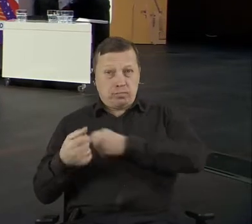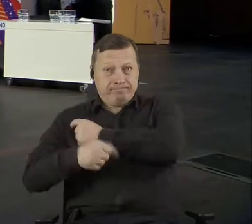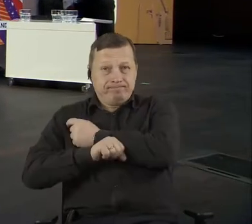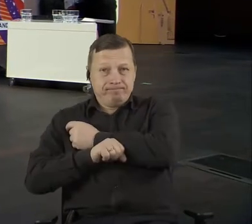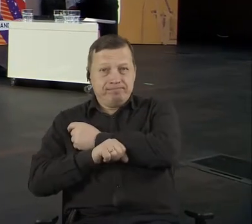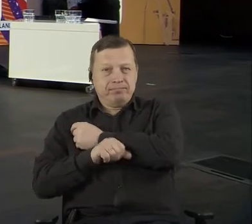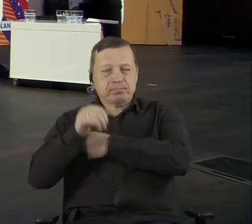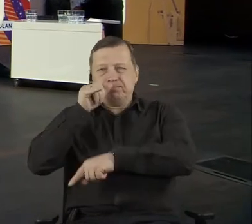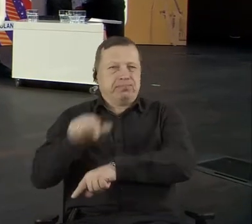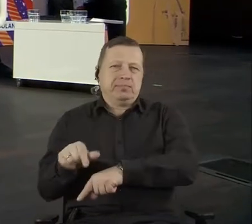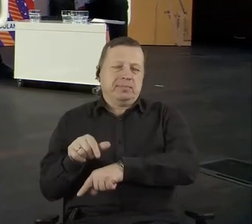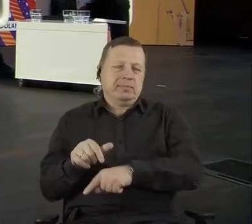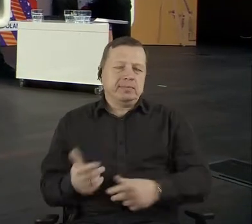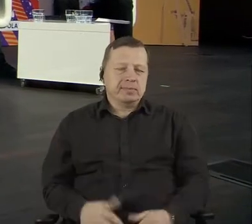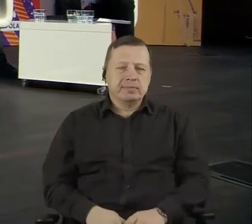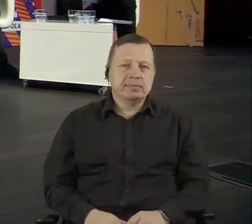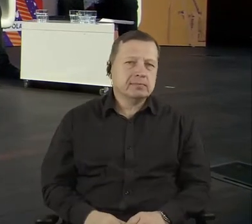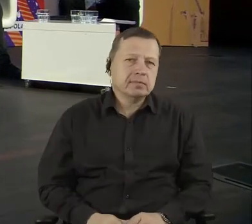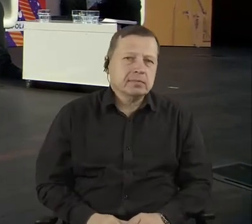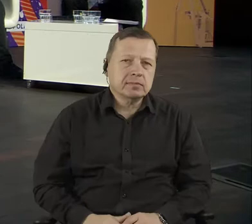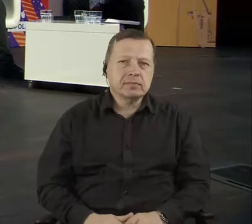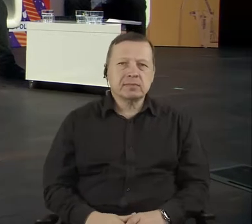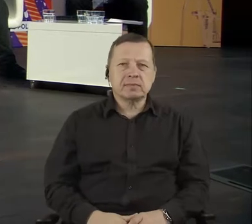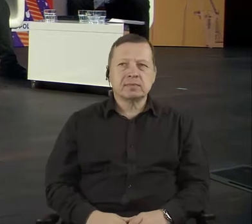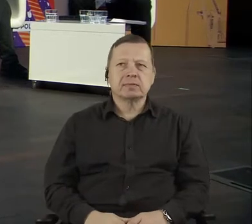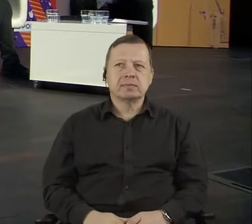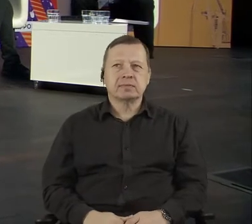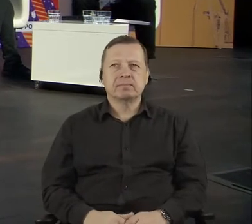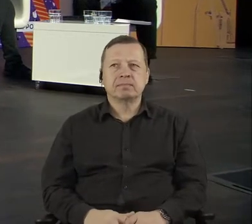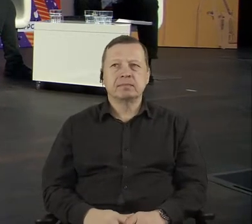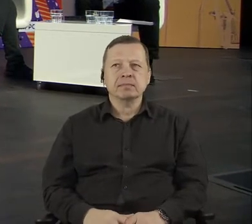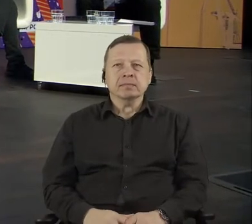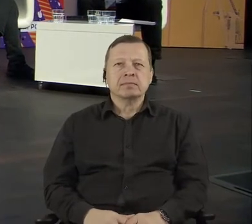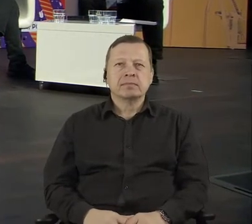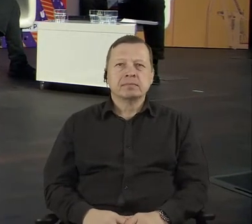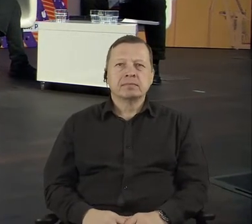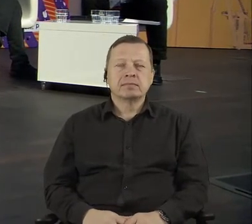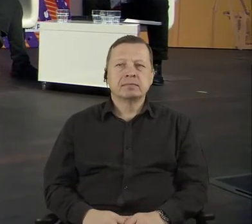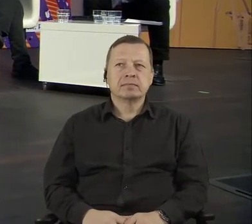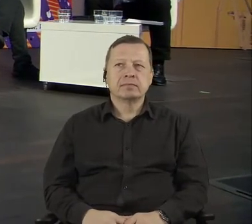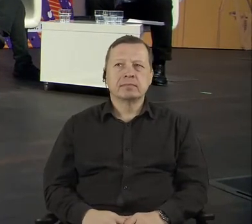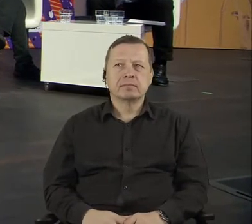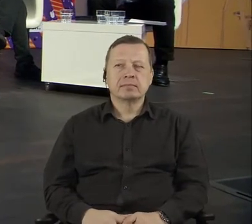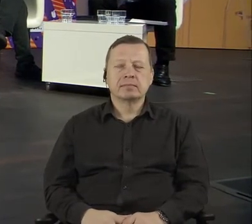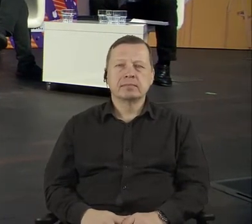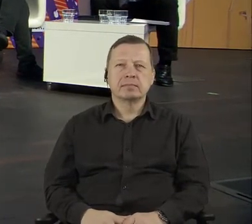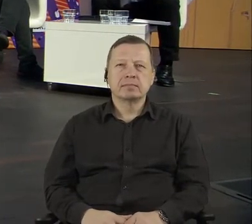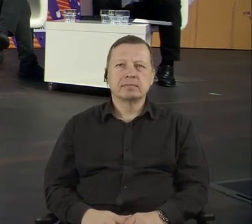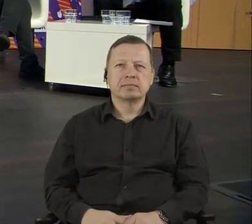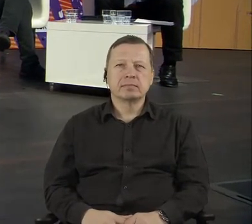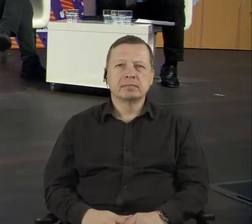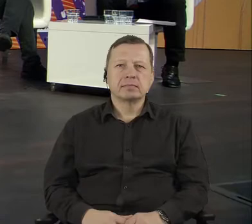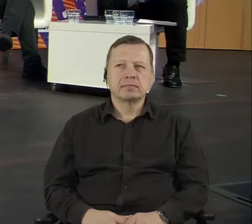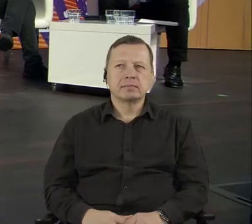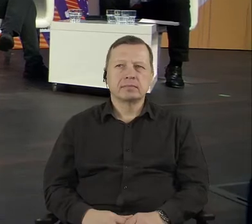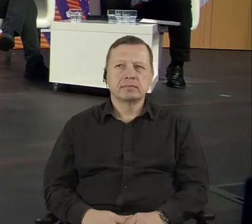but, uh, for example, what we witnessed, uh, we also run, uh, the ranking of transparency cities. And we judge